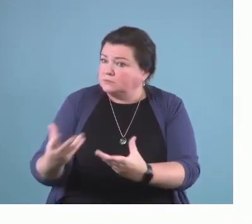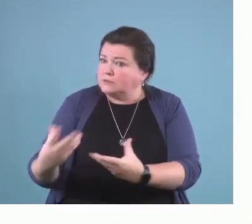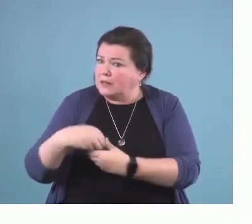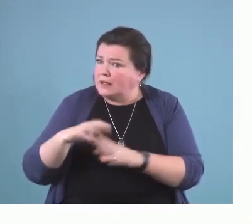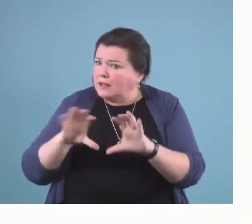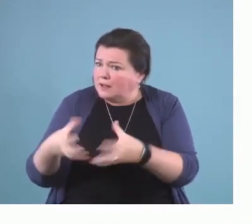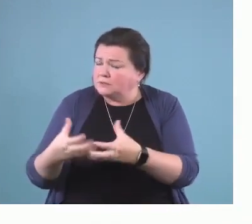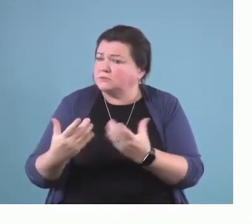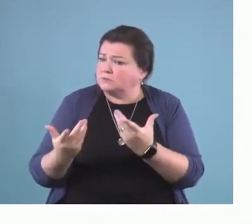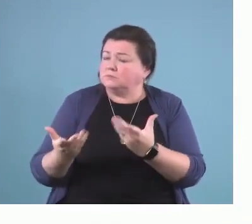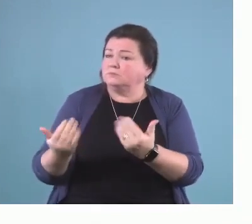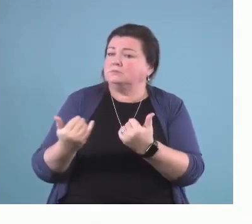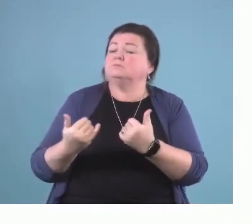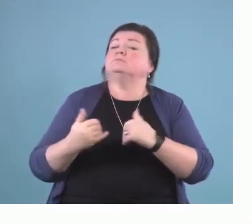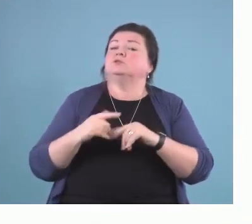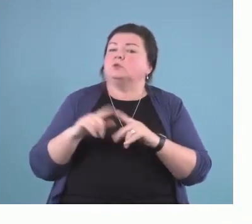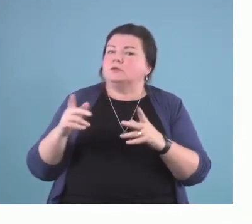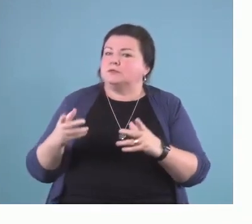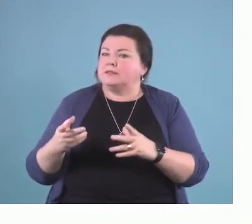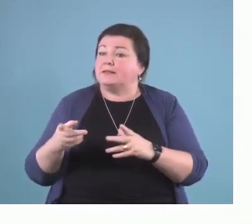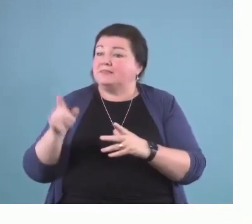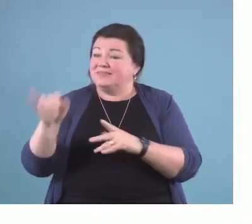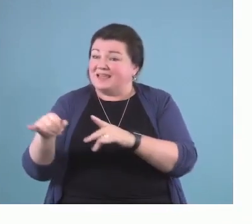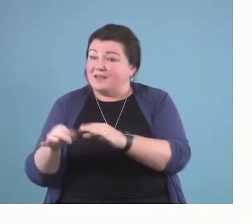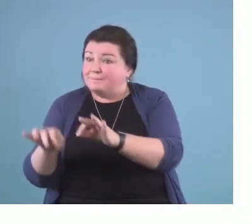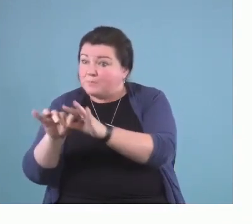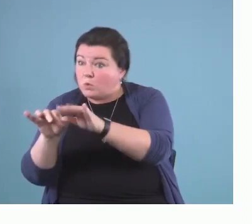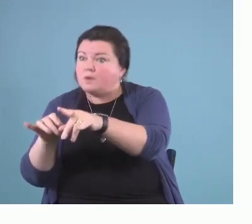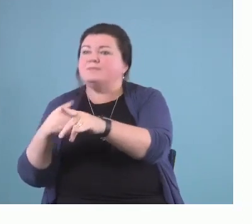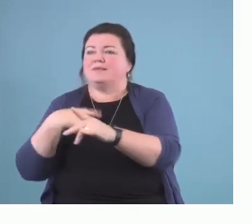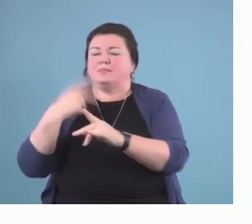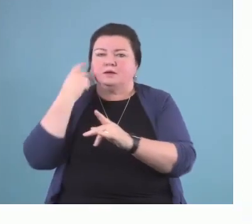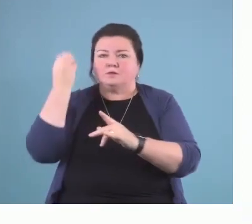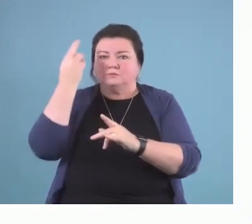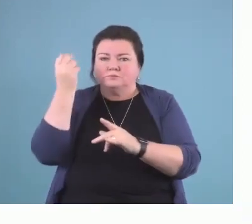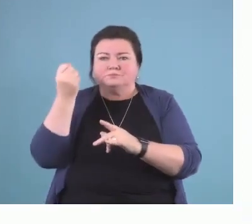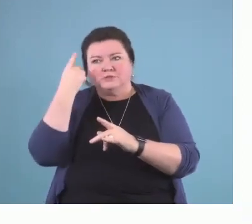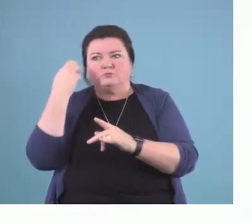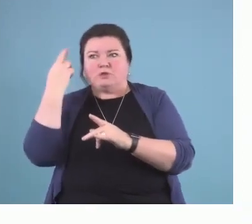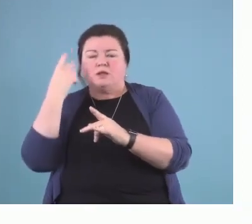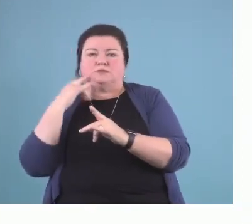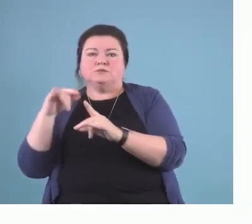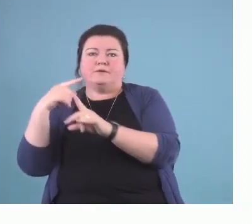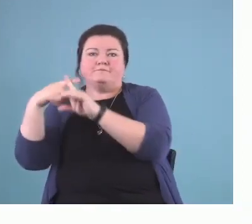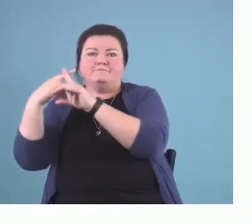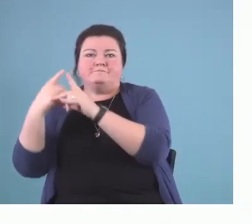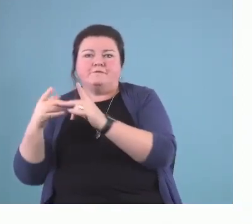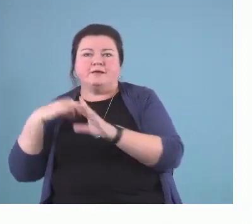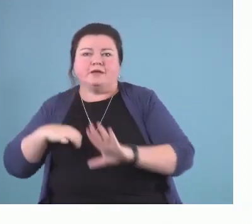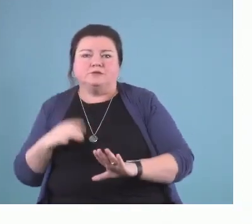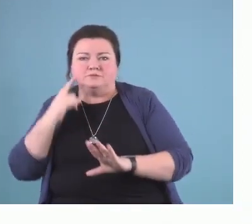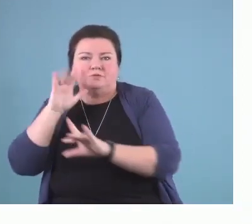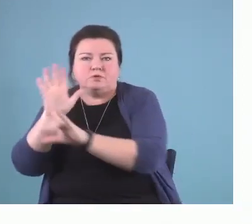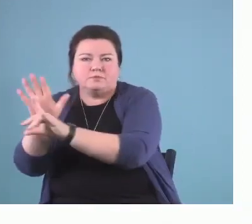to help them understand the advantages of doing it. And one of the things I think we don't